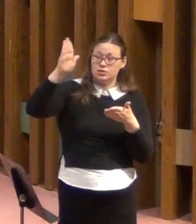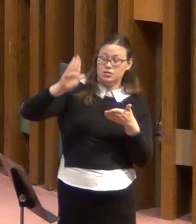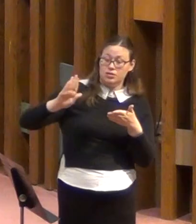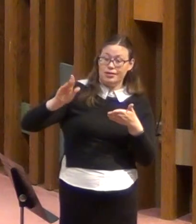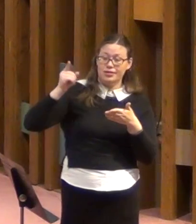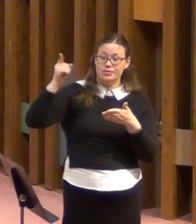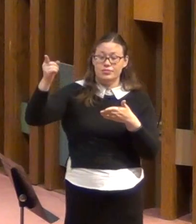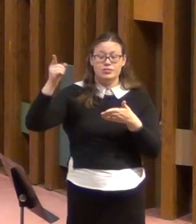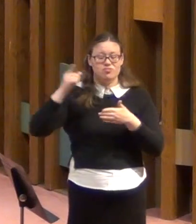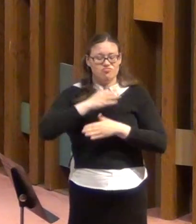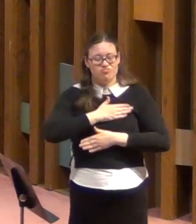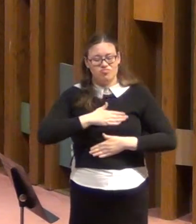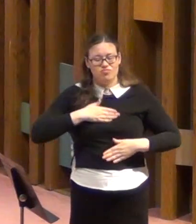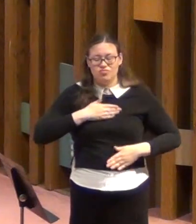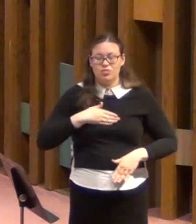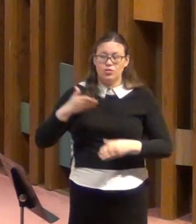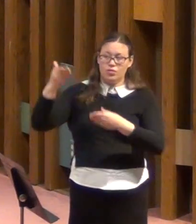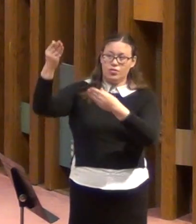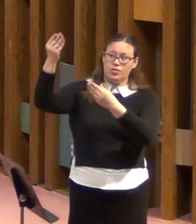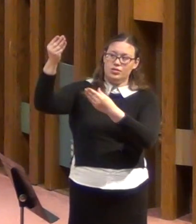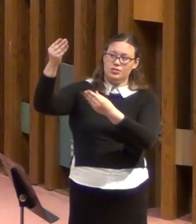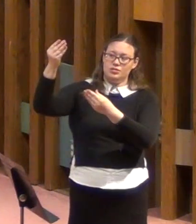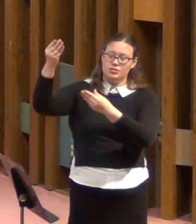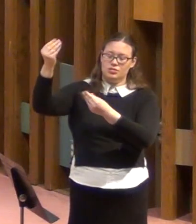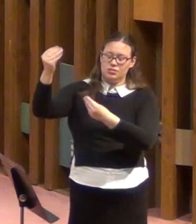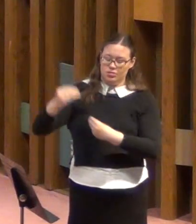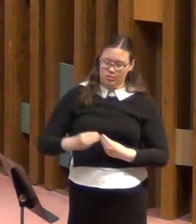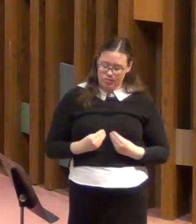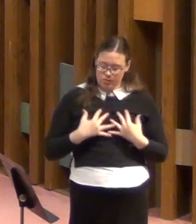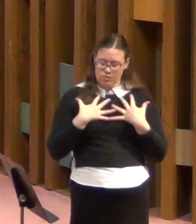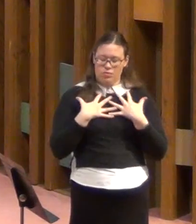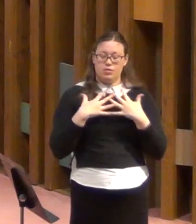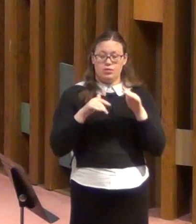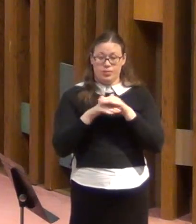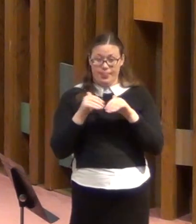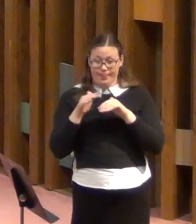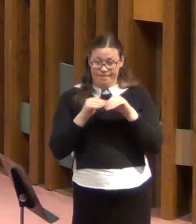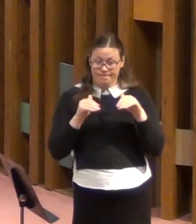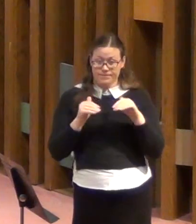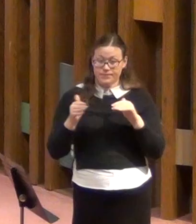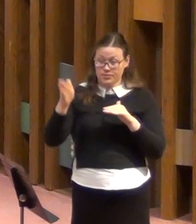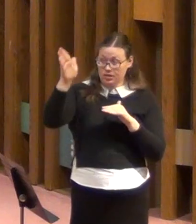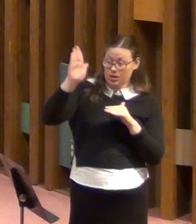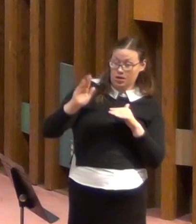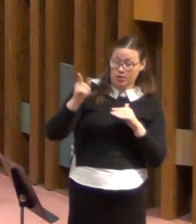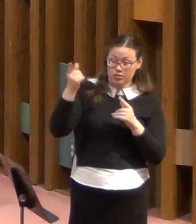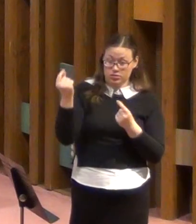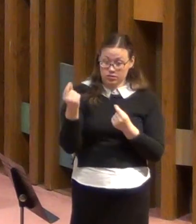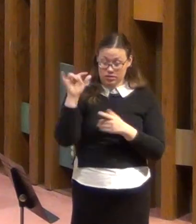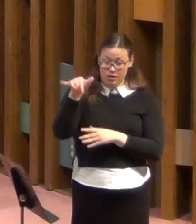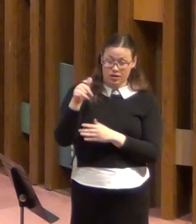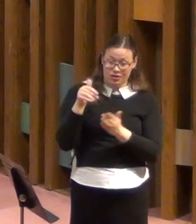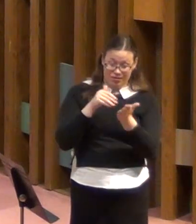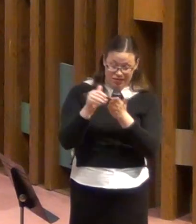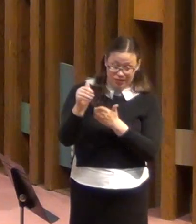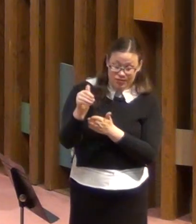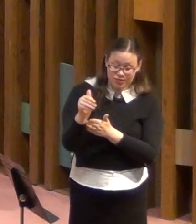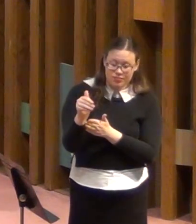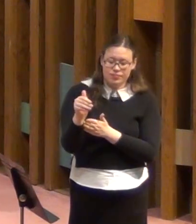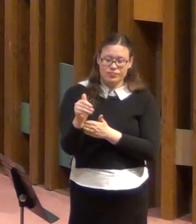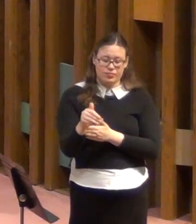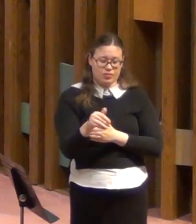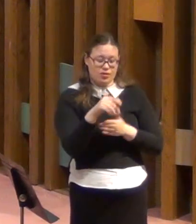all about. Giving comfort is what God is all about. In verse three, how does Paul